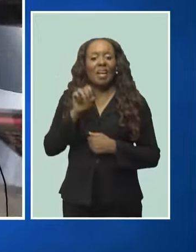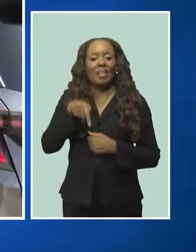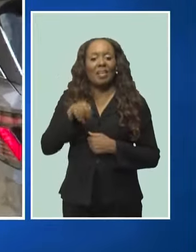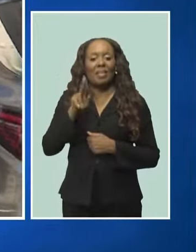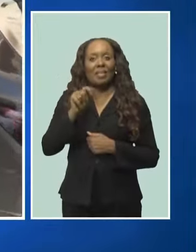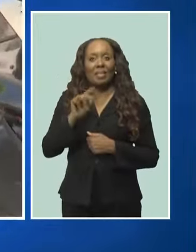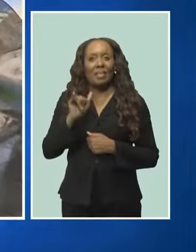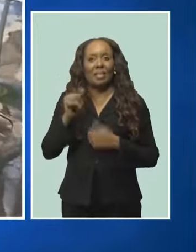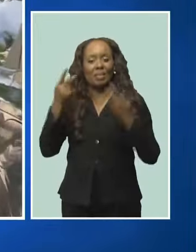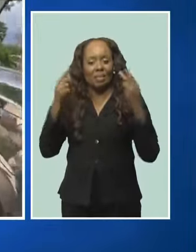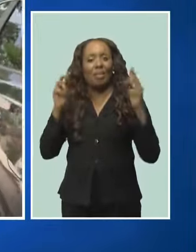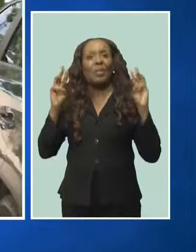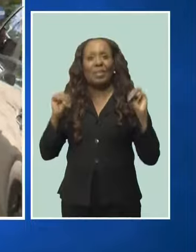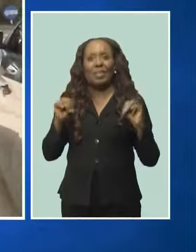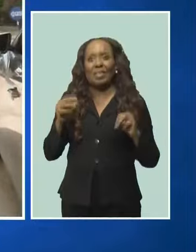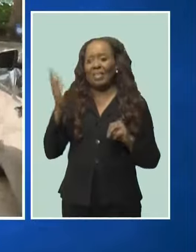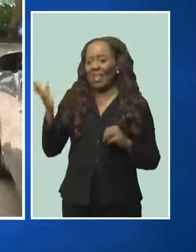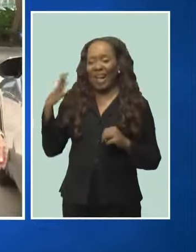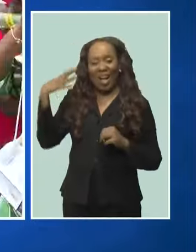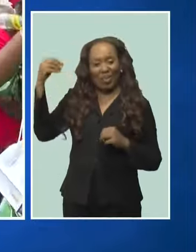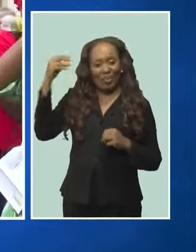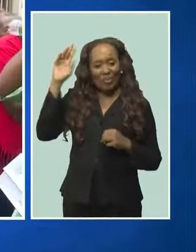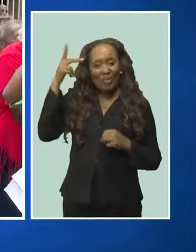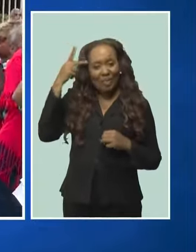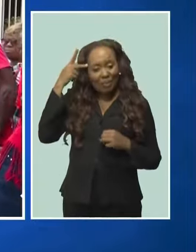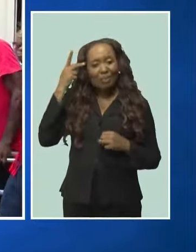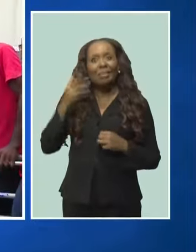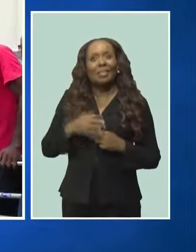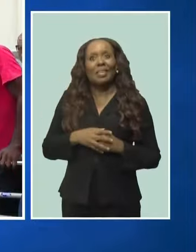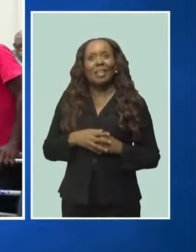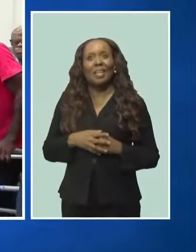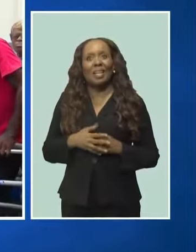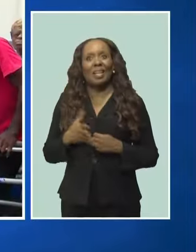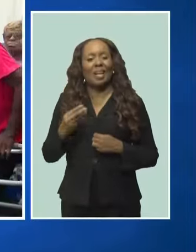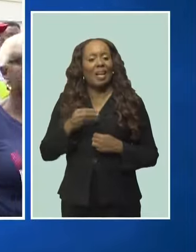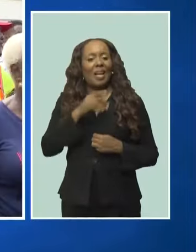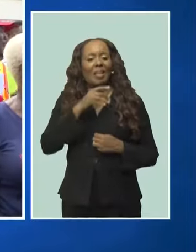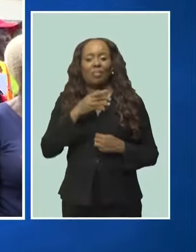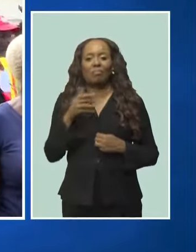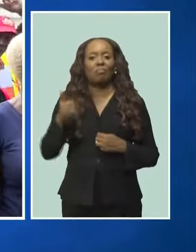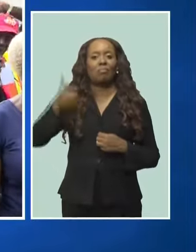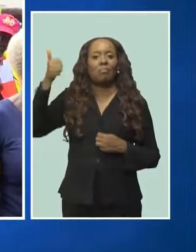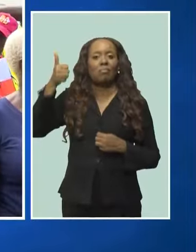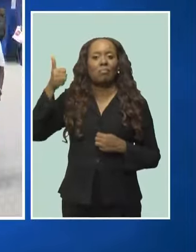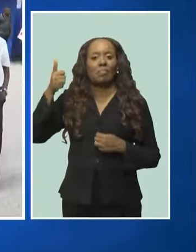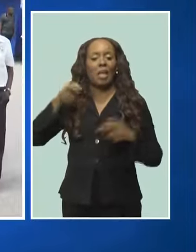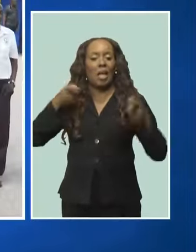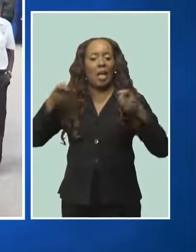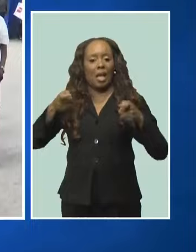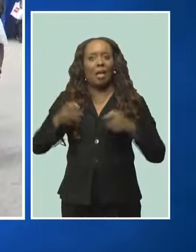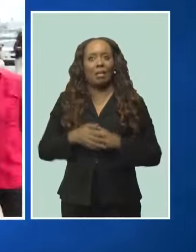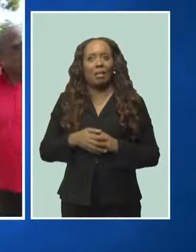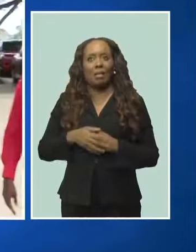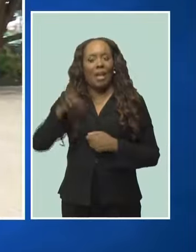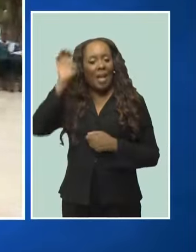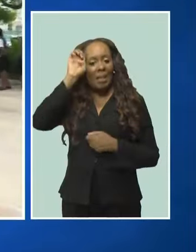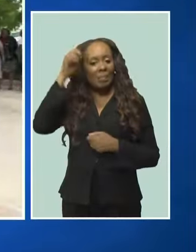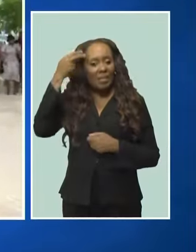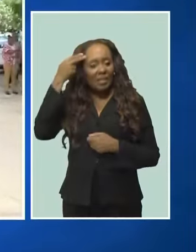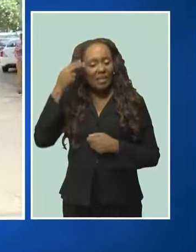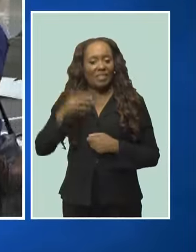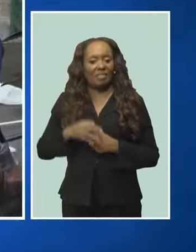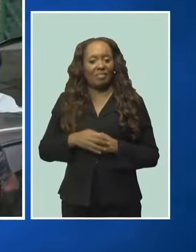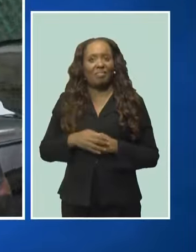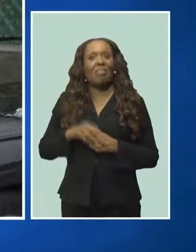Bradshaw also assembled outside Parliament with colleagues that included Speaker Arthur Holder, Neil Rowe, Edmund Hickson, Sandra